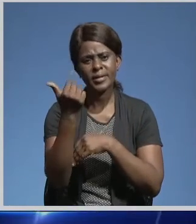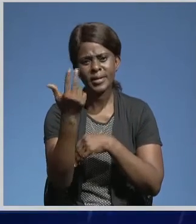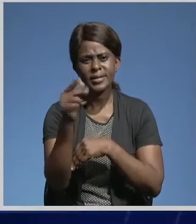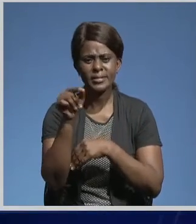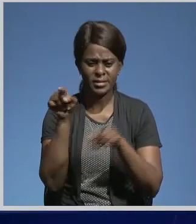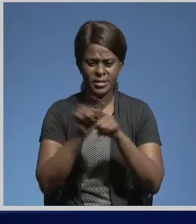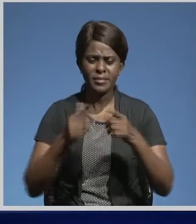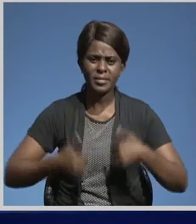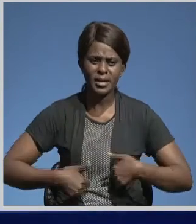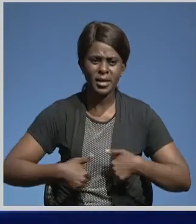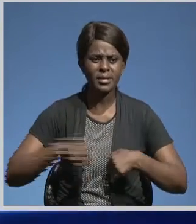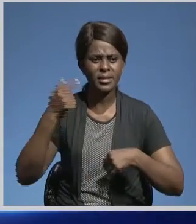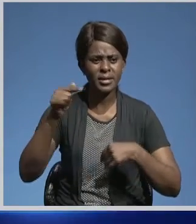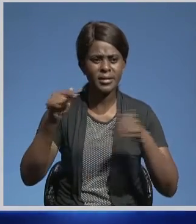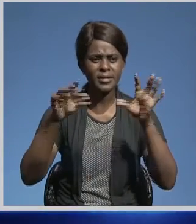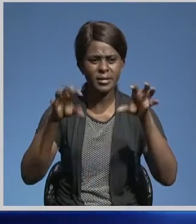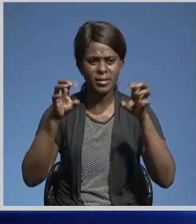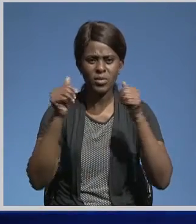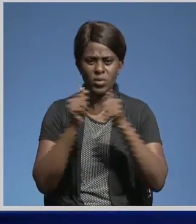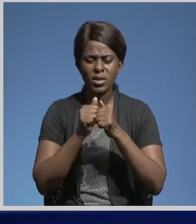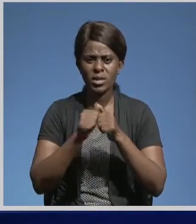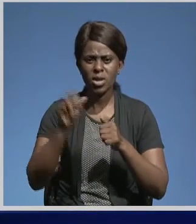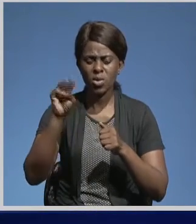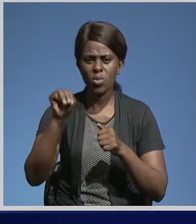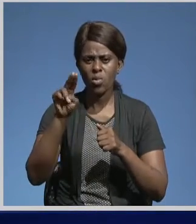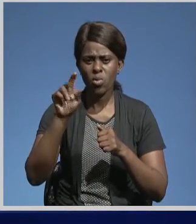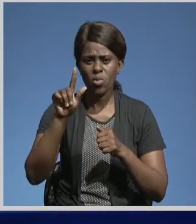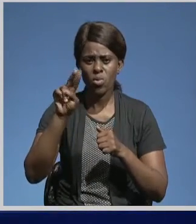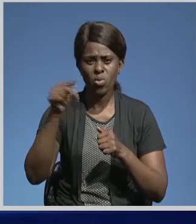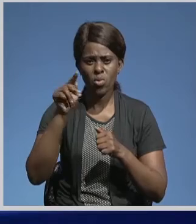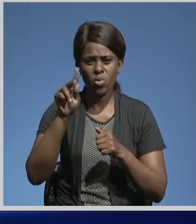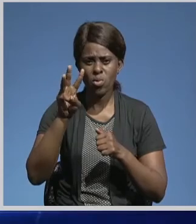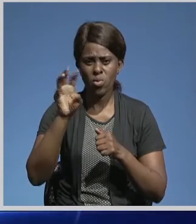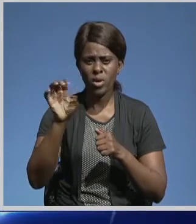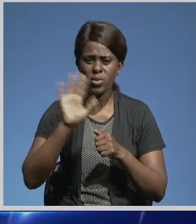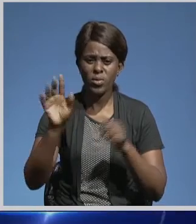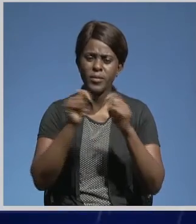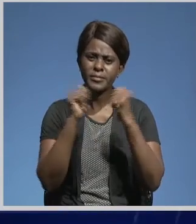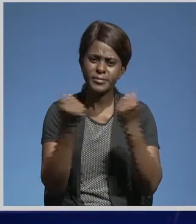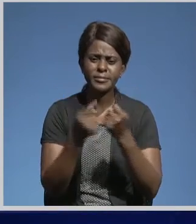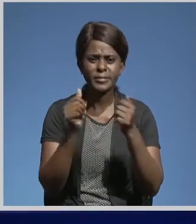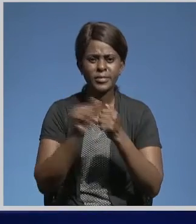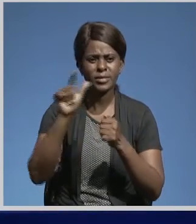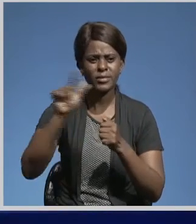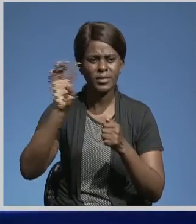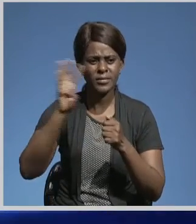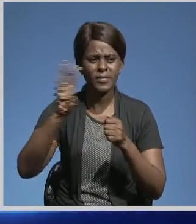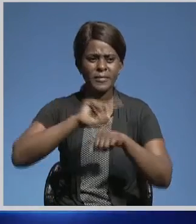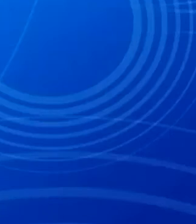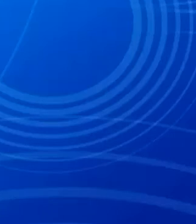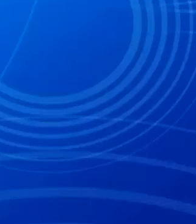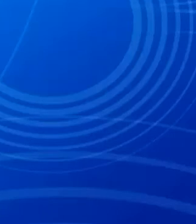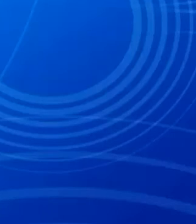as Young Green Eagles took the lead with Shadricks Mulungwe equalized for Agri. Chiangiside with 24-minute strike.